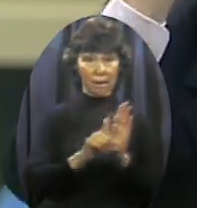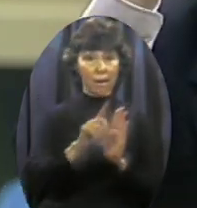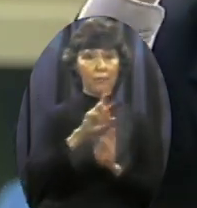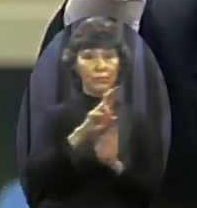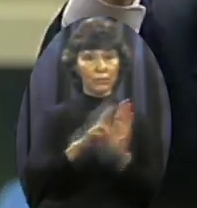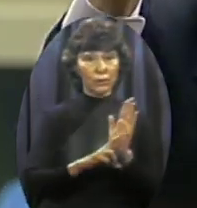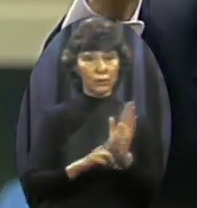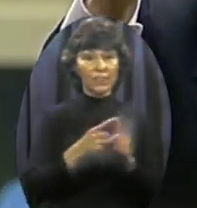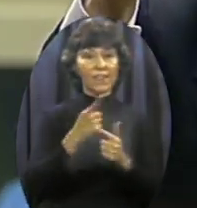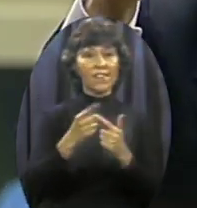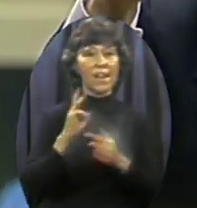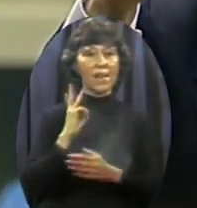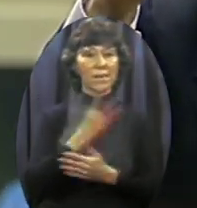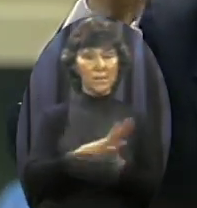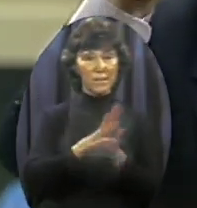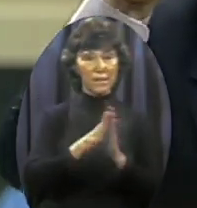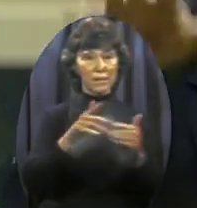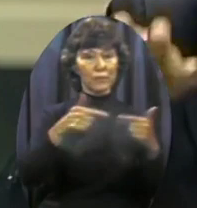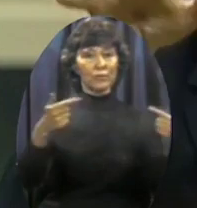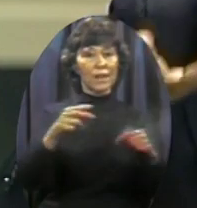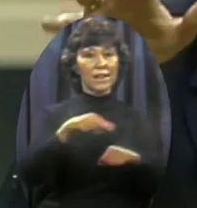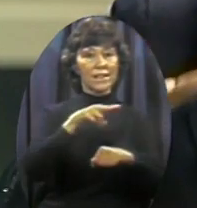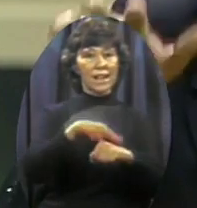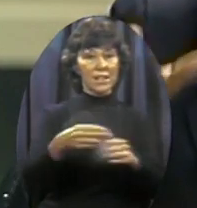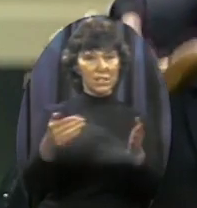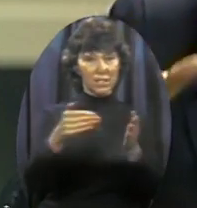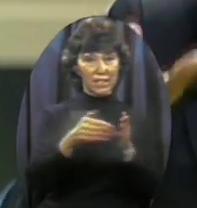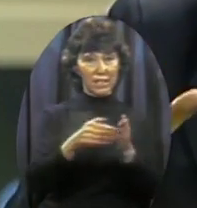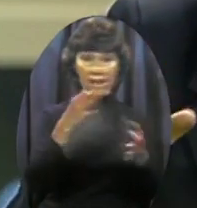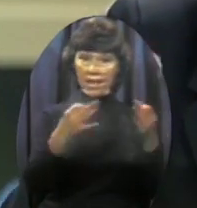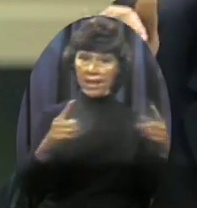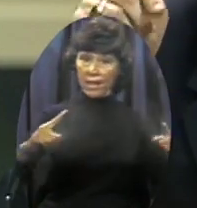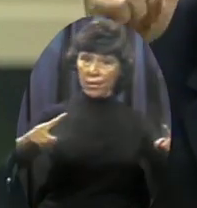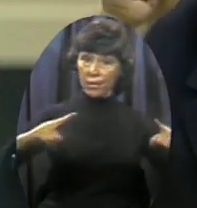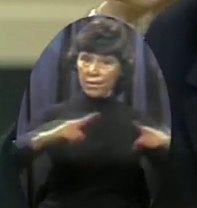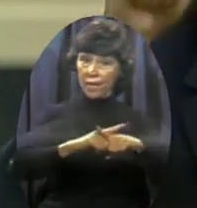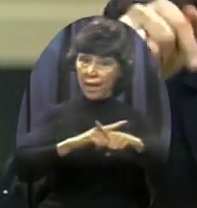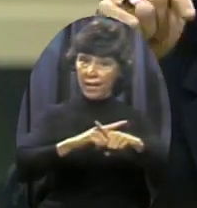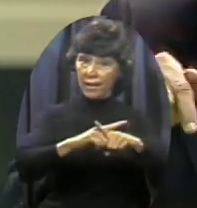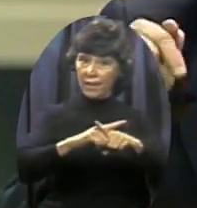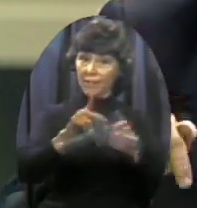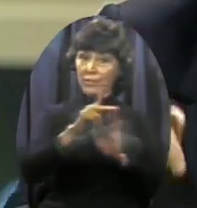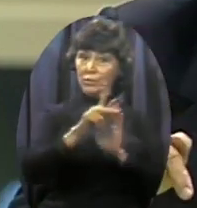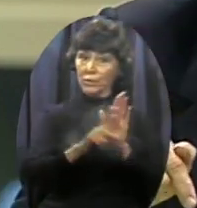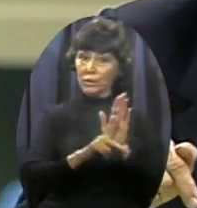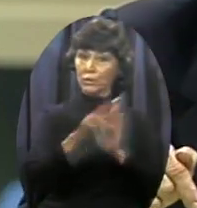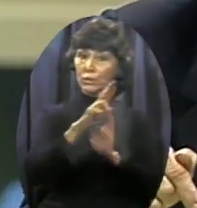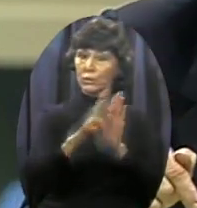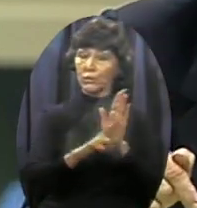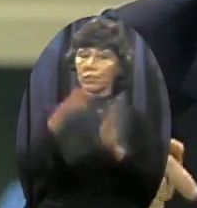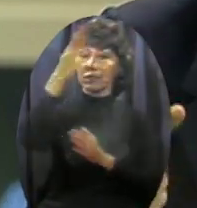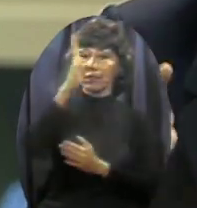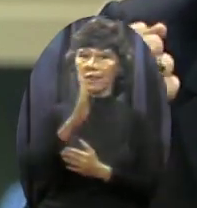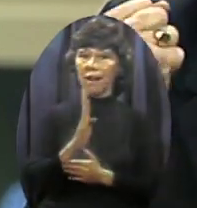freedom We can give the gospel to the world Violating those principles Solomon says Brings a nation to shame